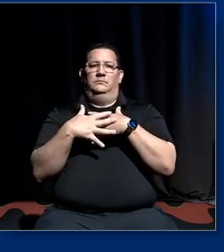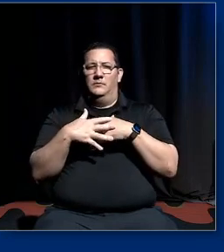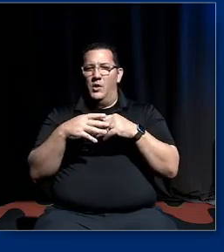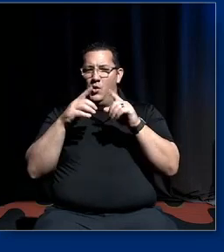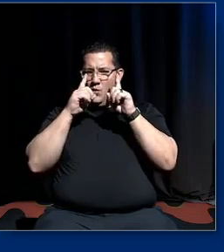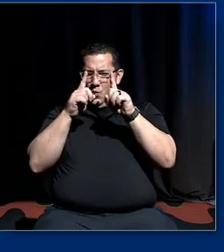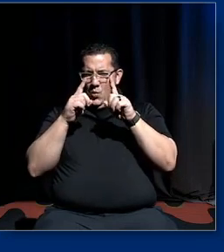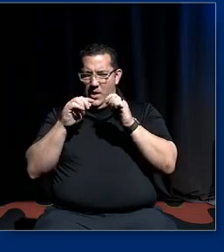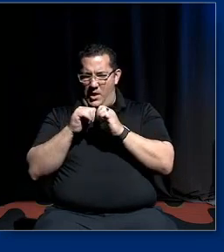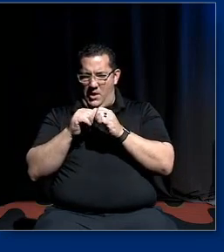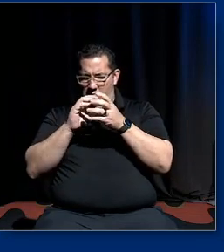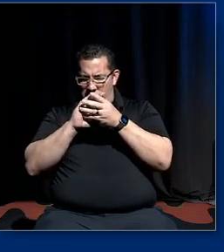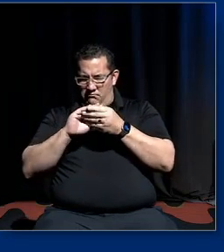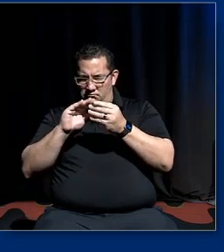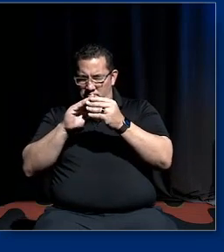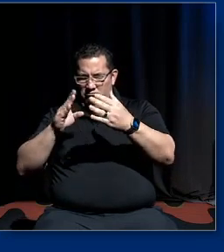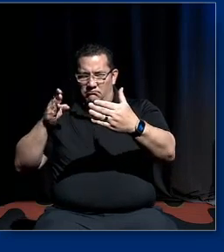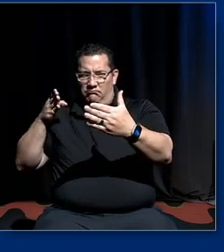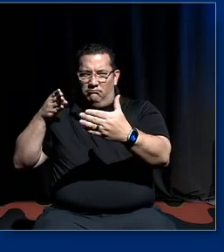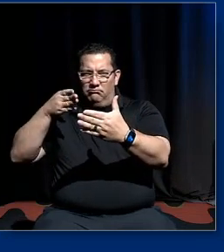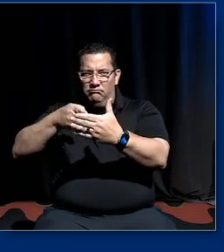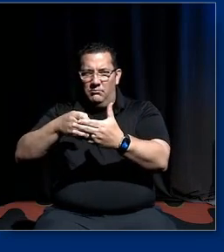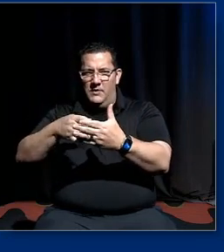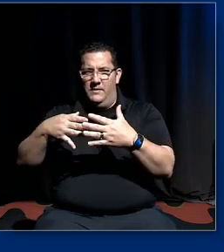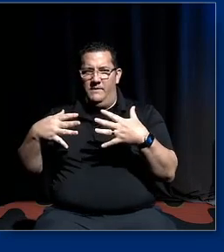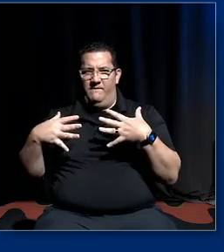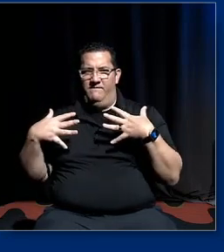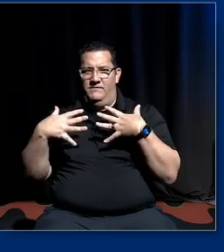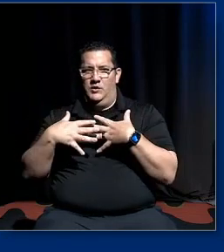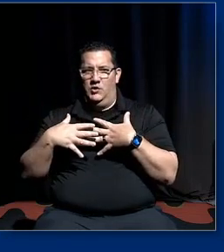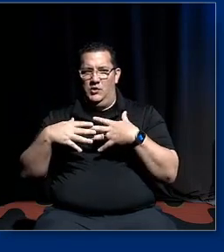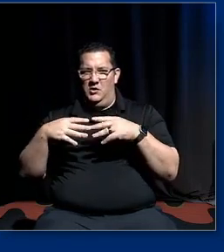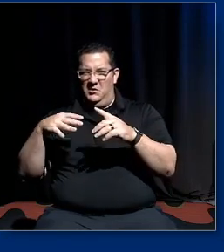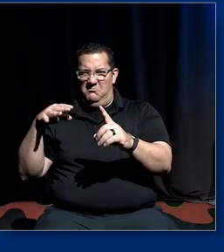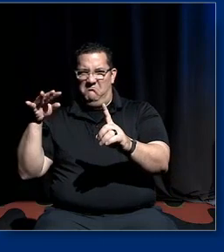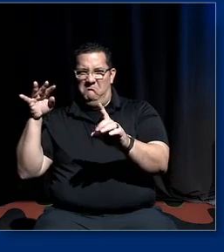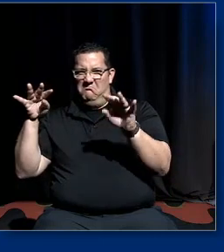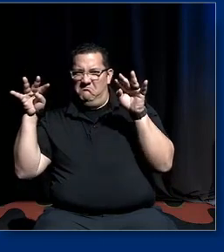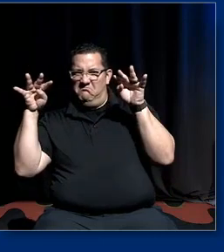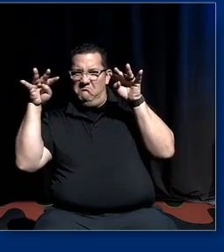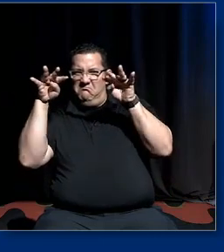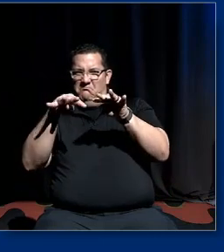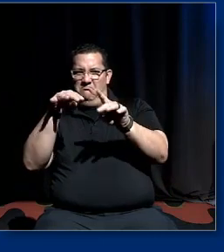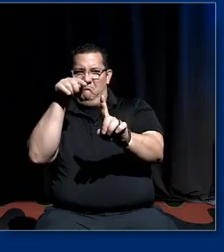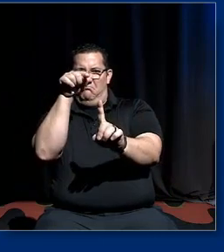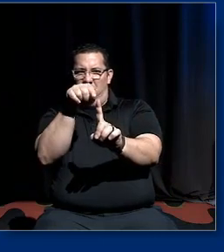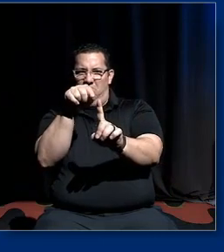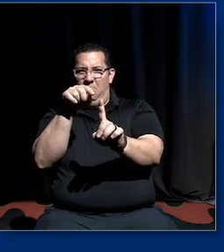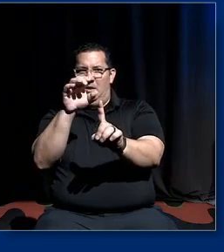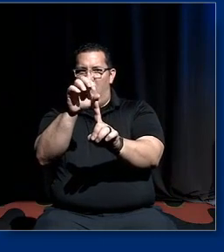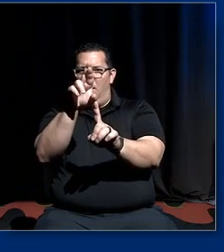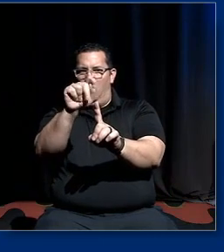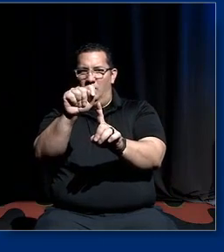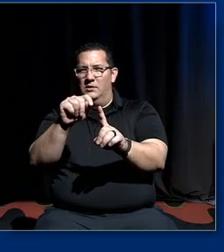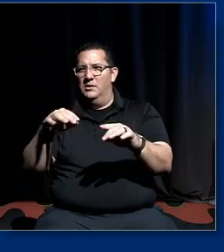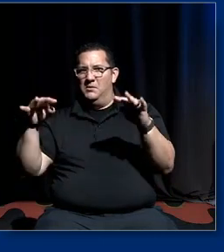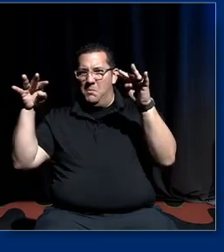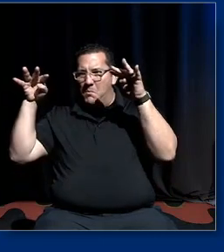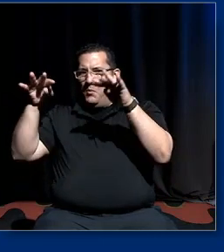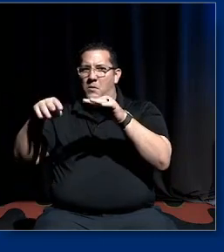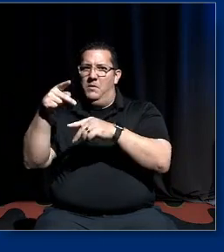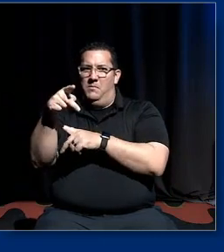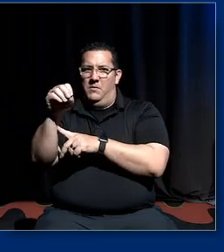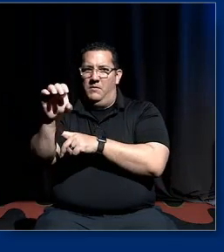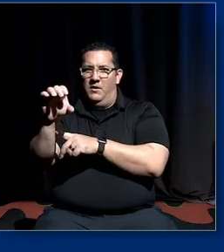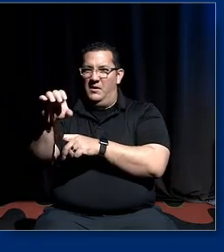that that fear and point to crt and point to people of color and say they're after what